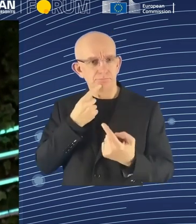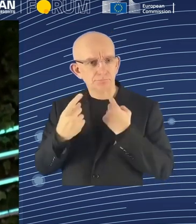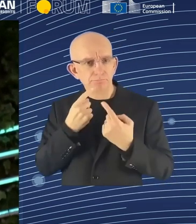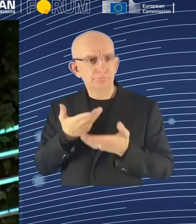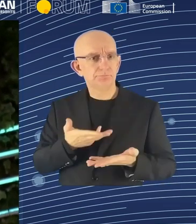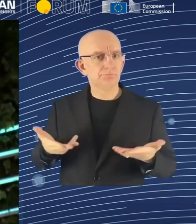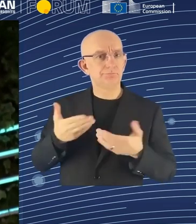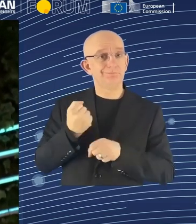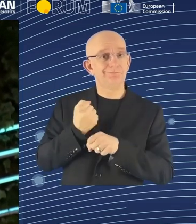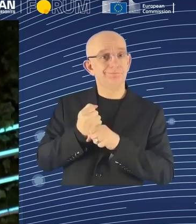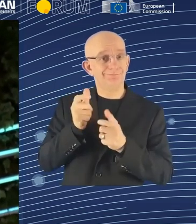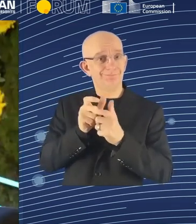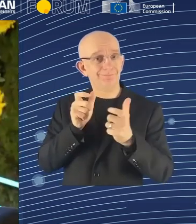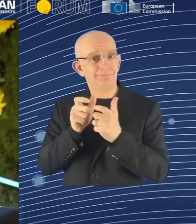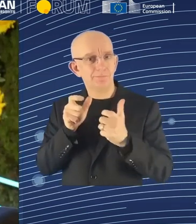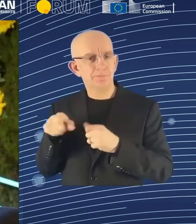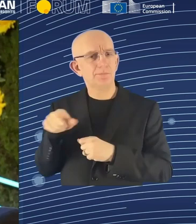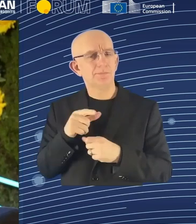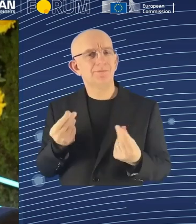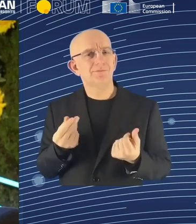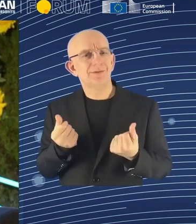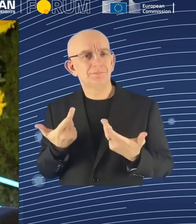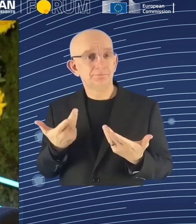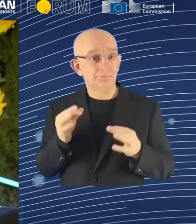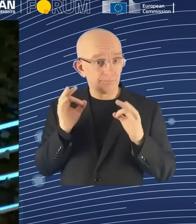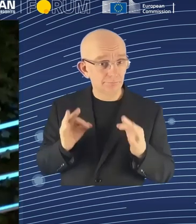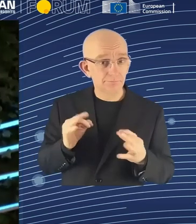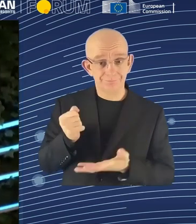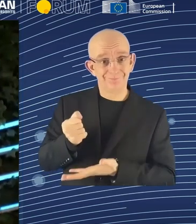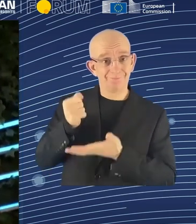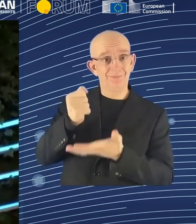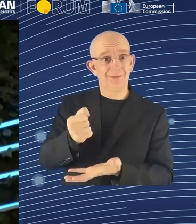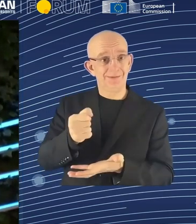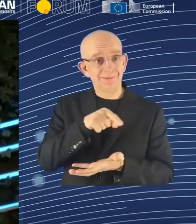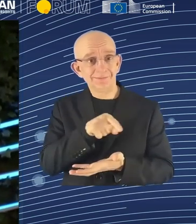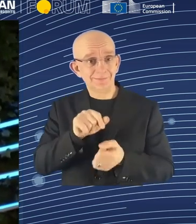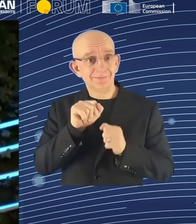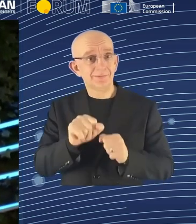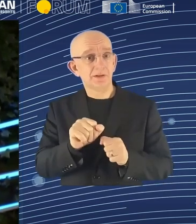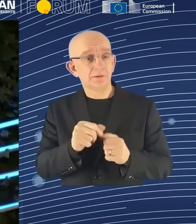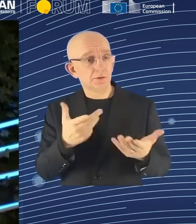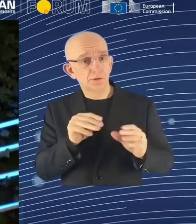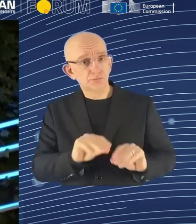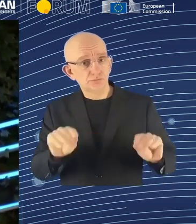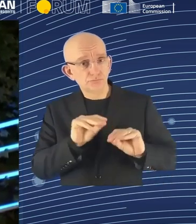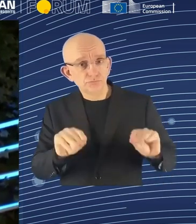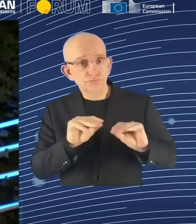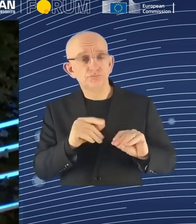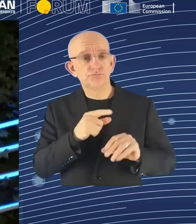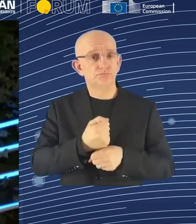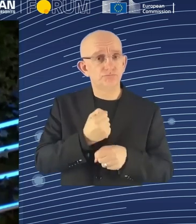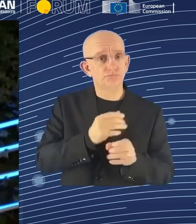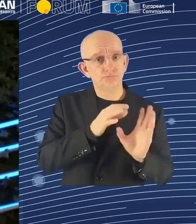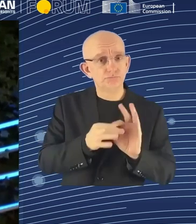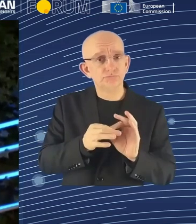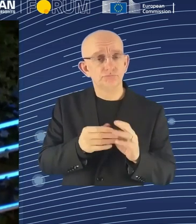vocational education and training. And the reaction of many of us in Brussels is there's